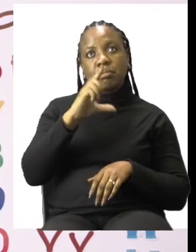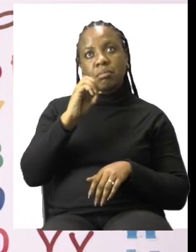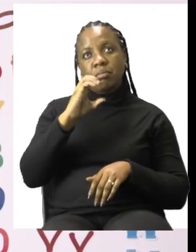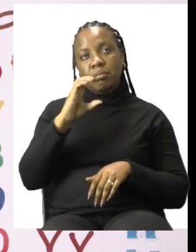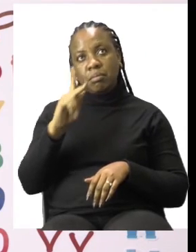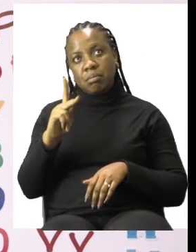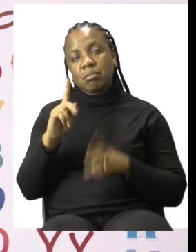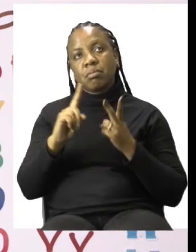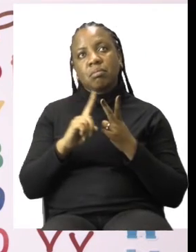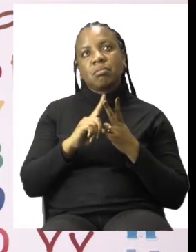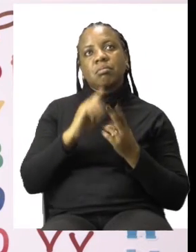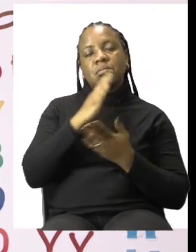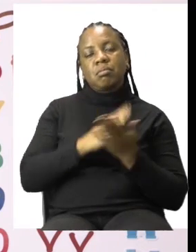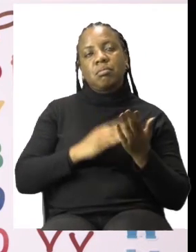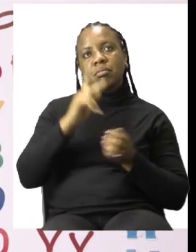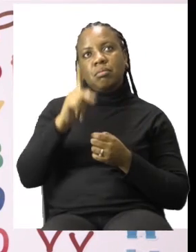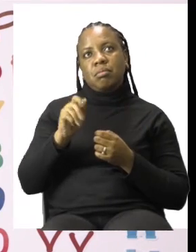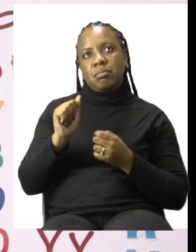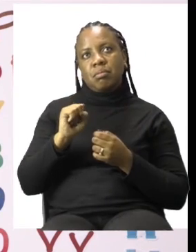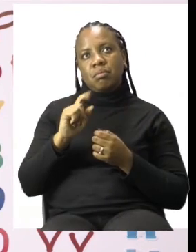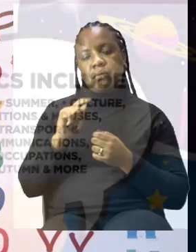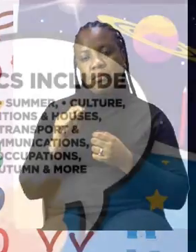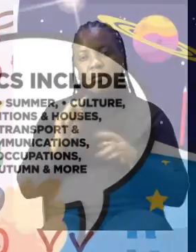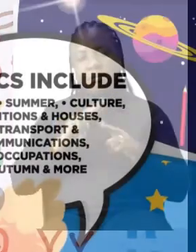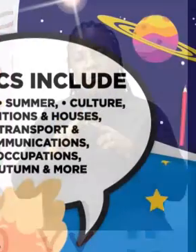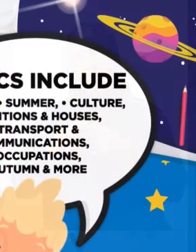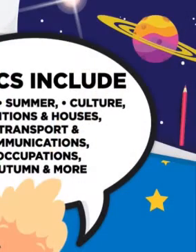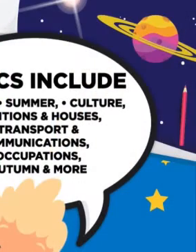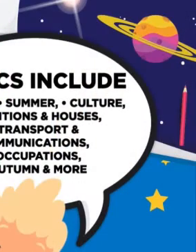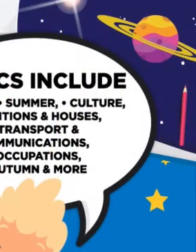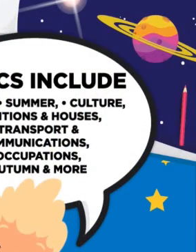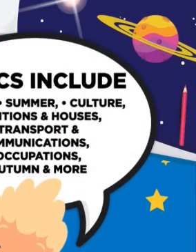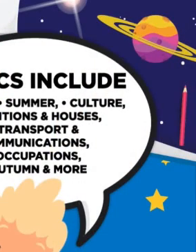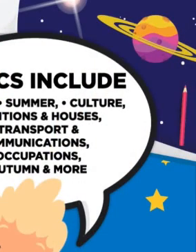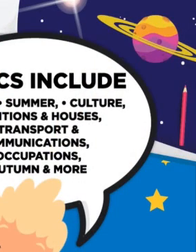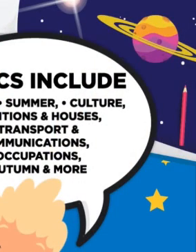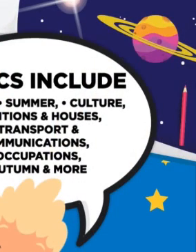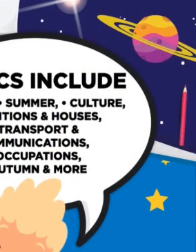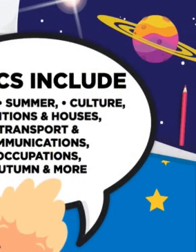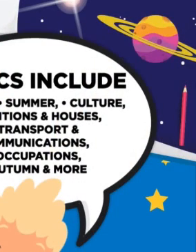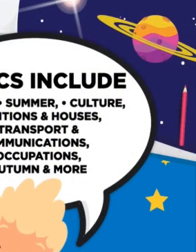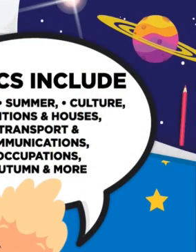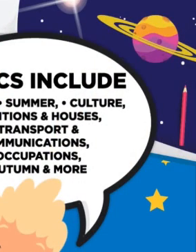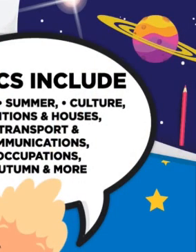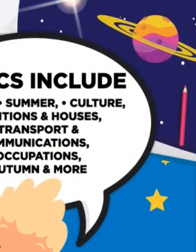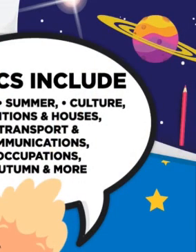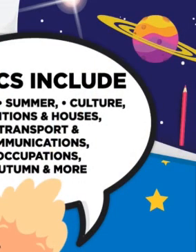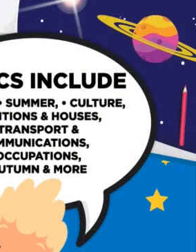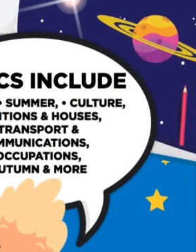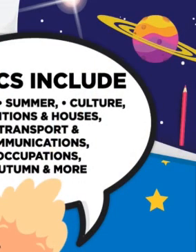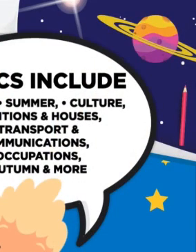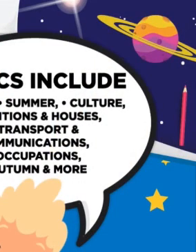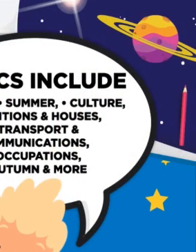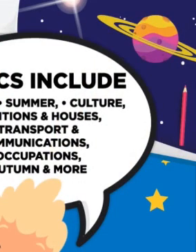time and I will see you soon after the advert break. Do you have children in the age range of 5 to 6 years and want